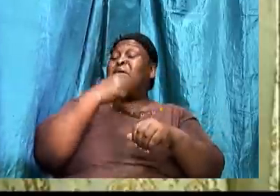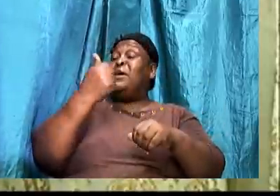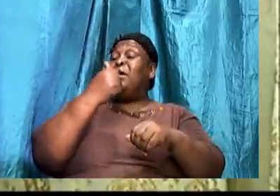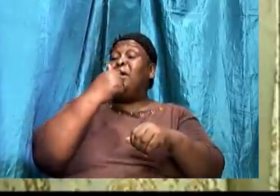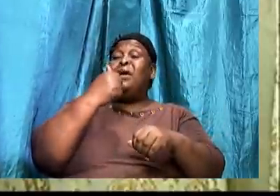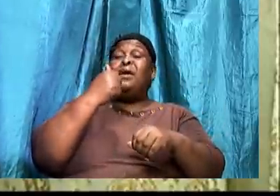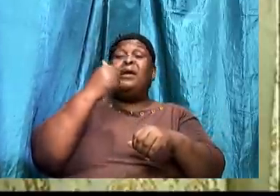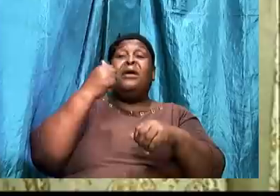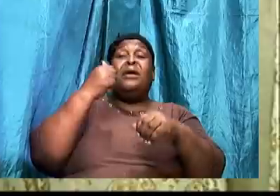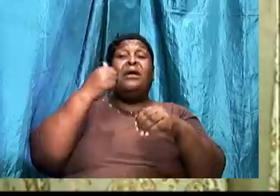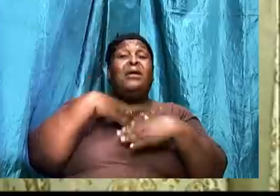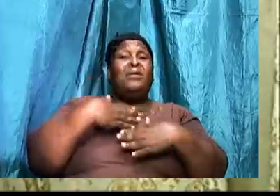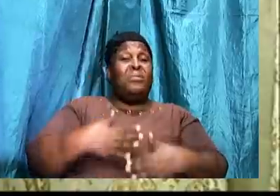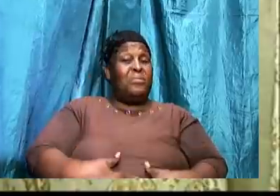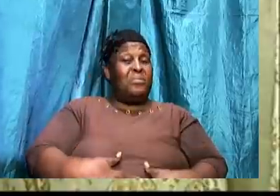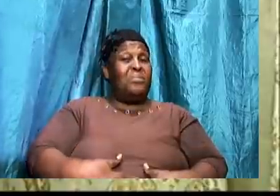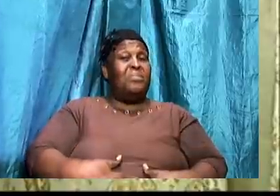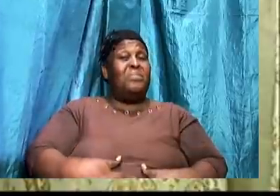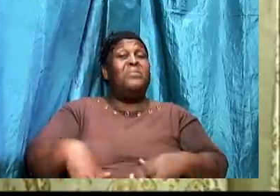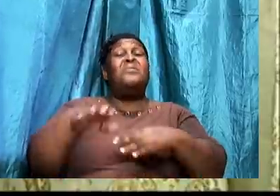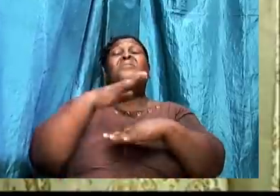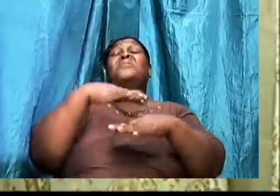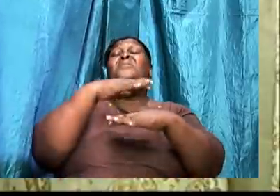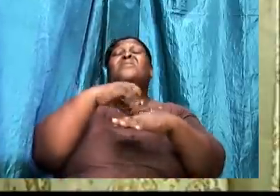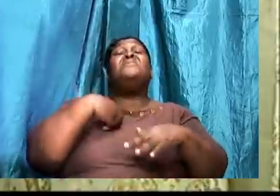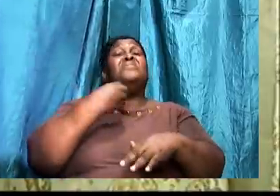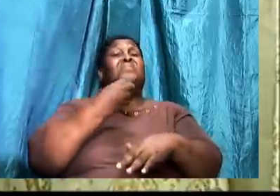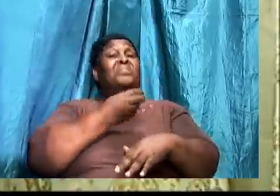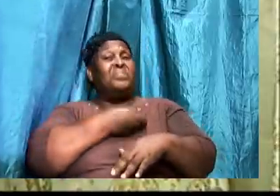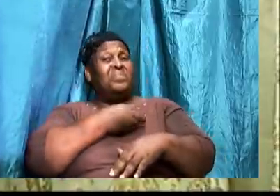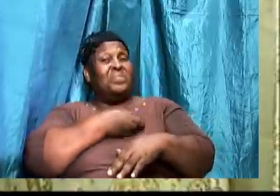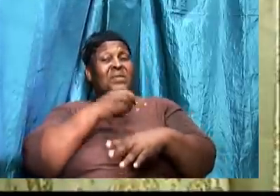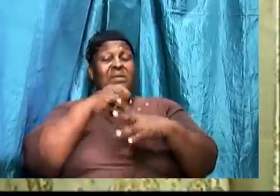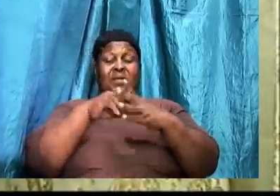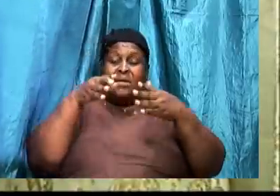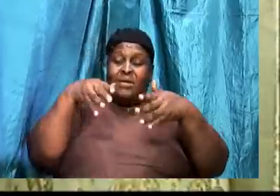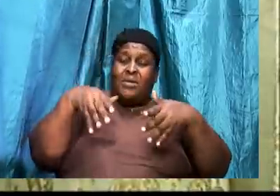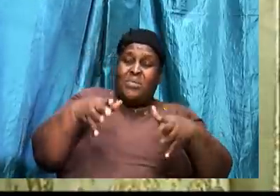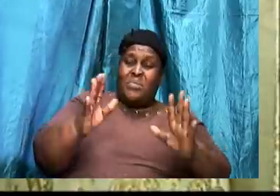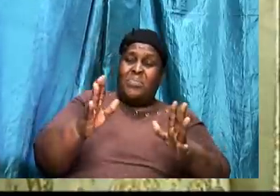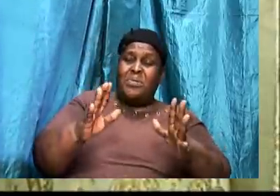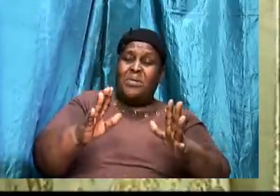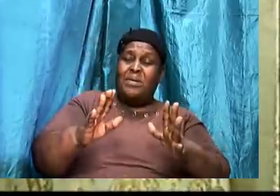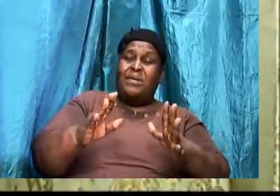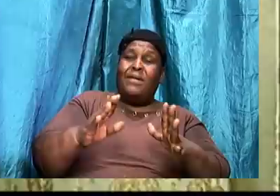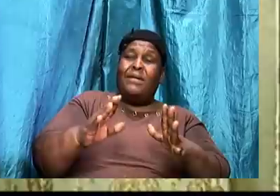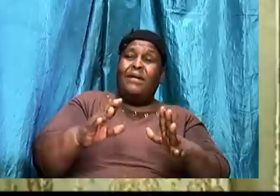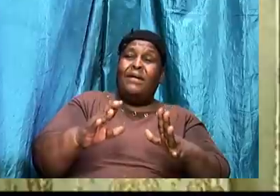of power over others in a way that puffs us up.